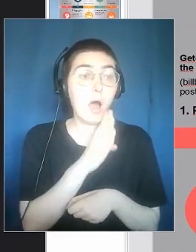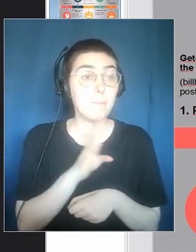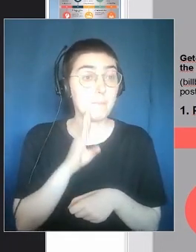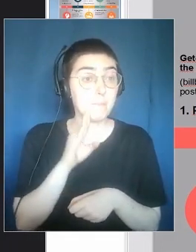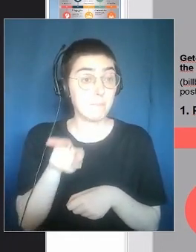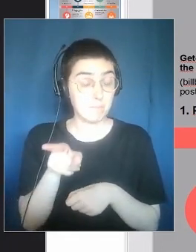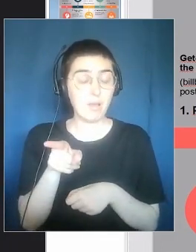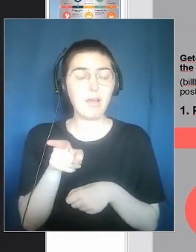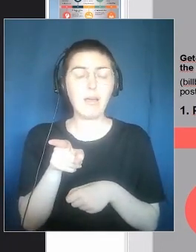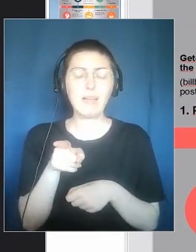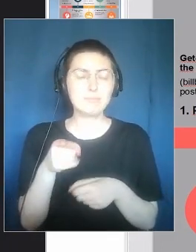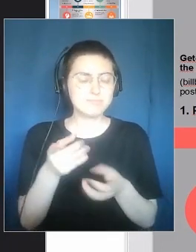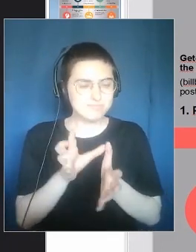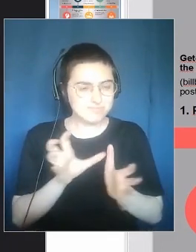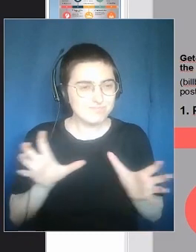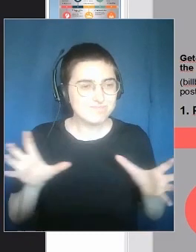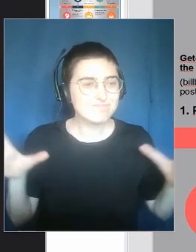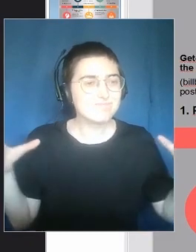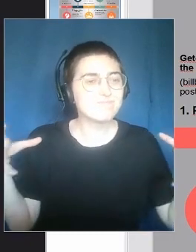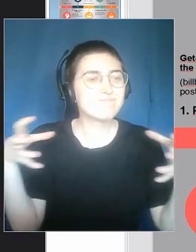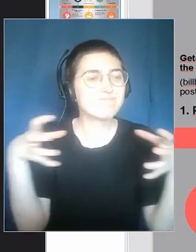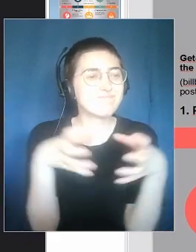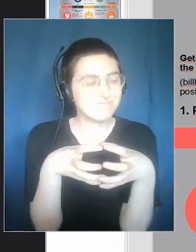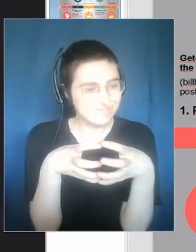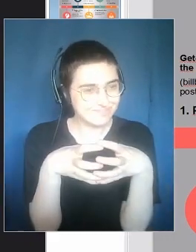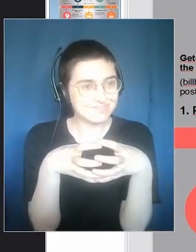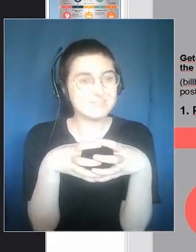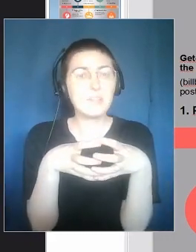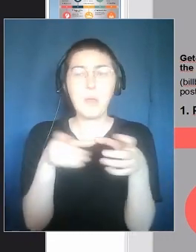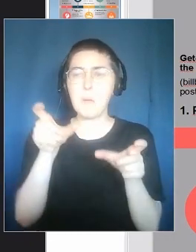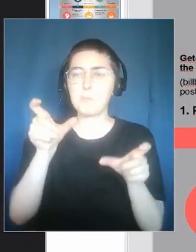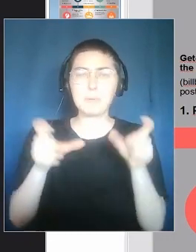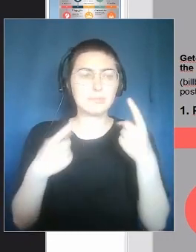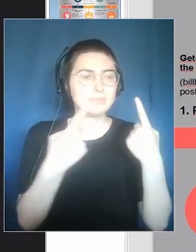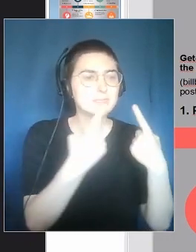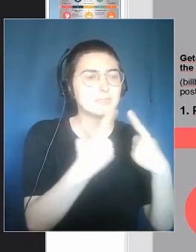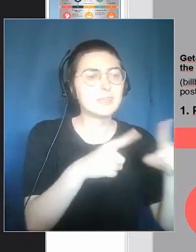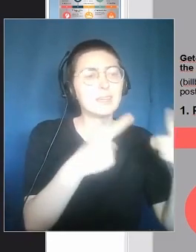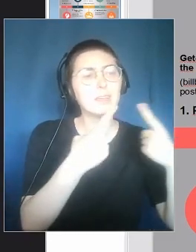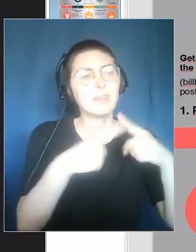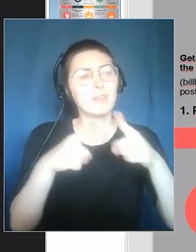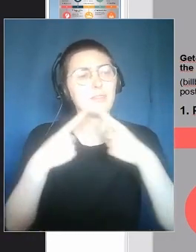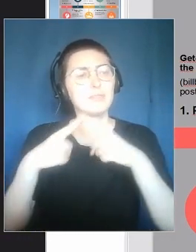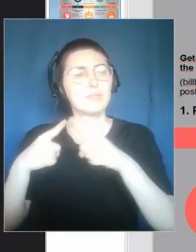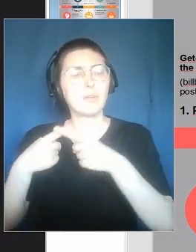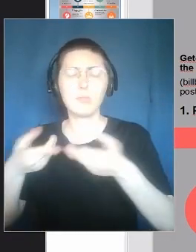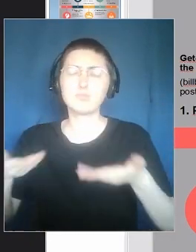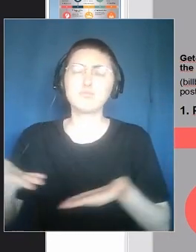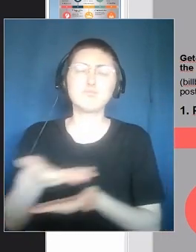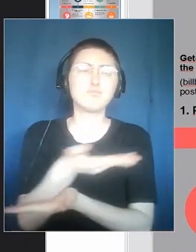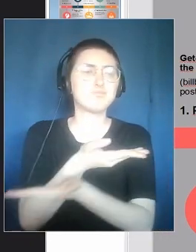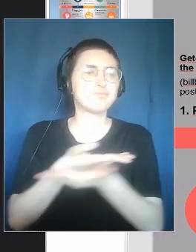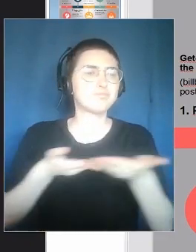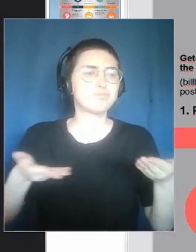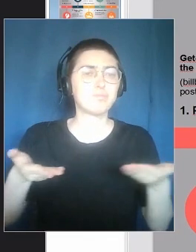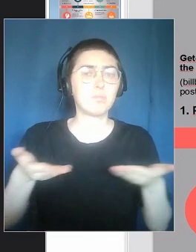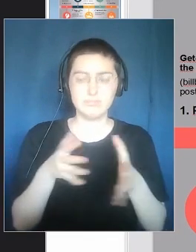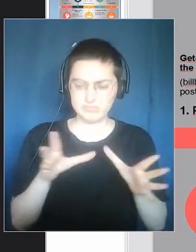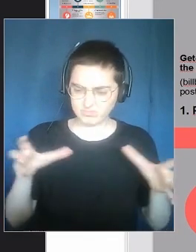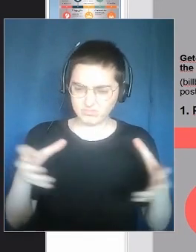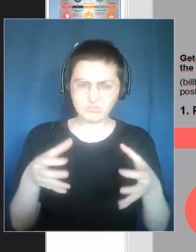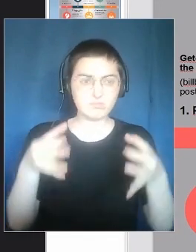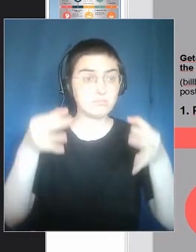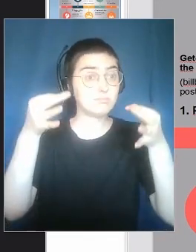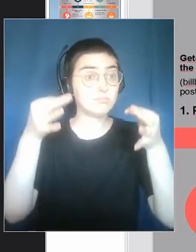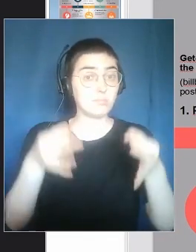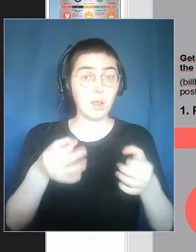mother who came to us. And people who never had the opportunity to have a dialogue, even an